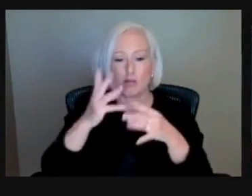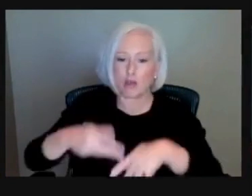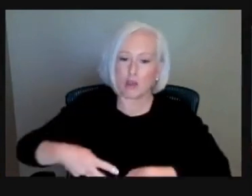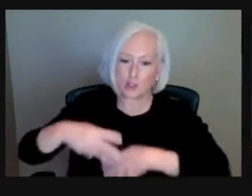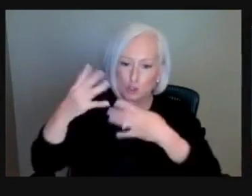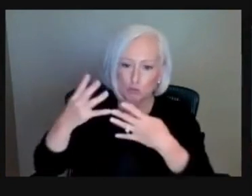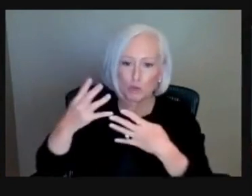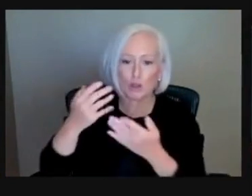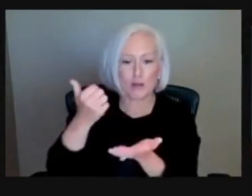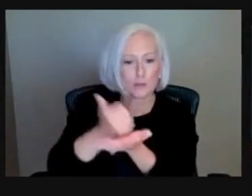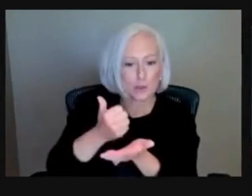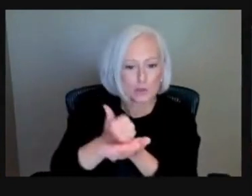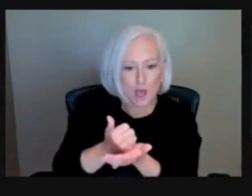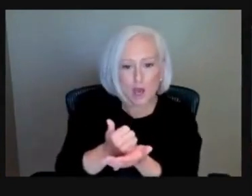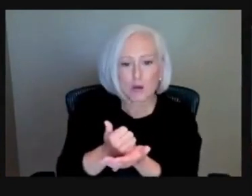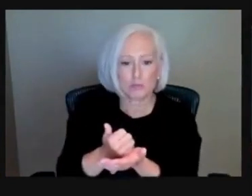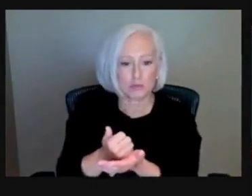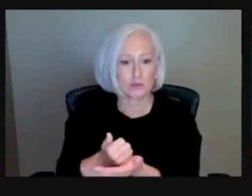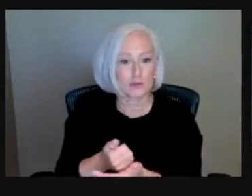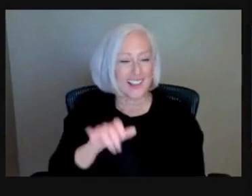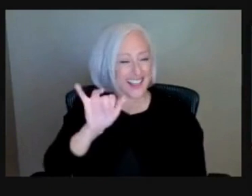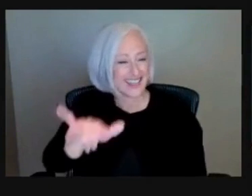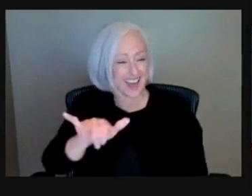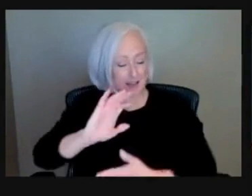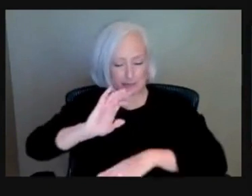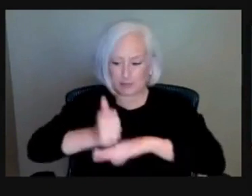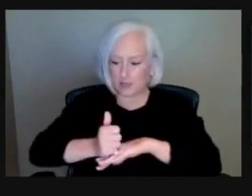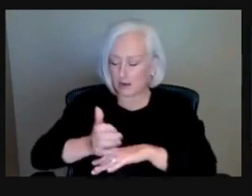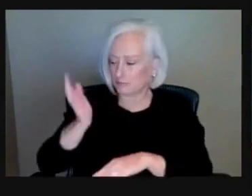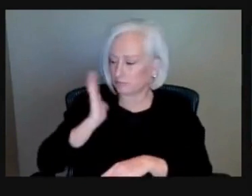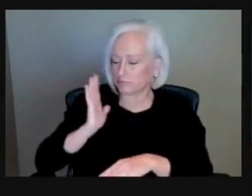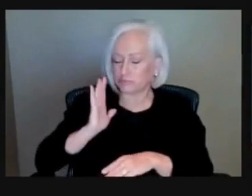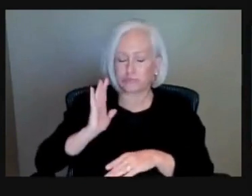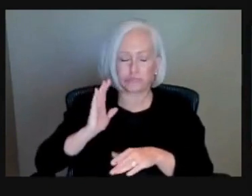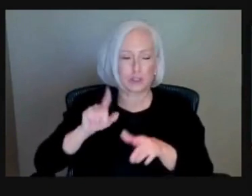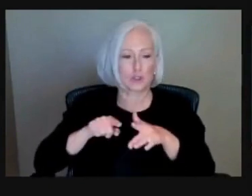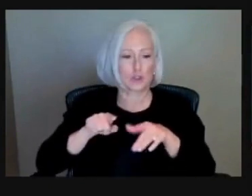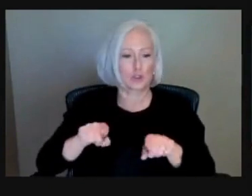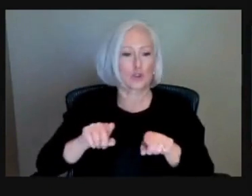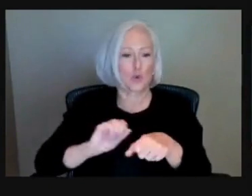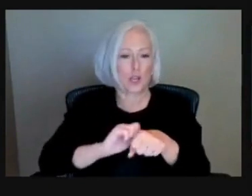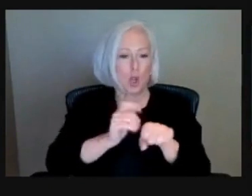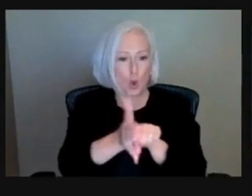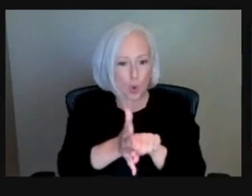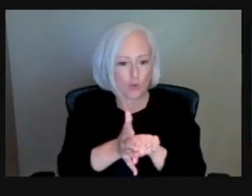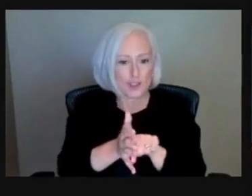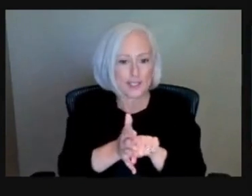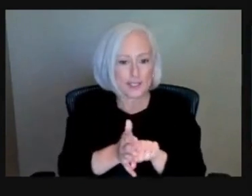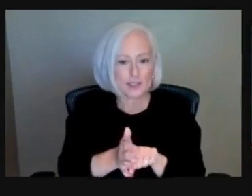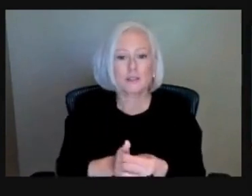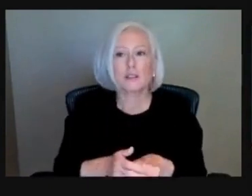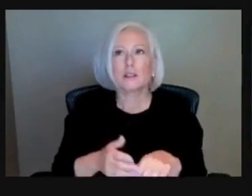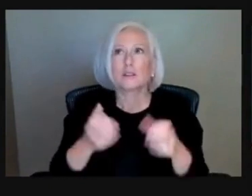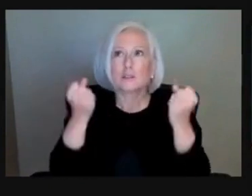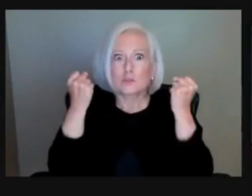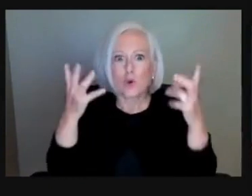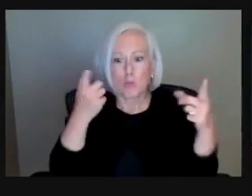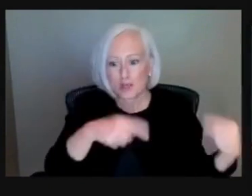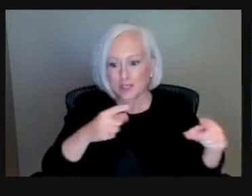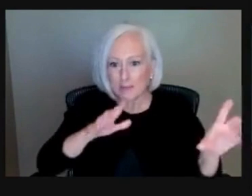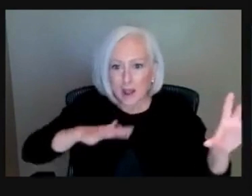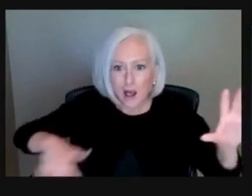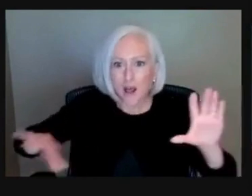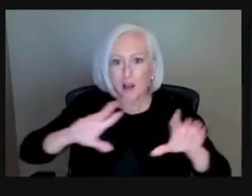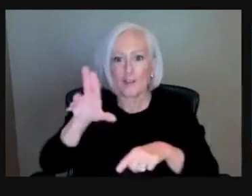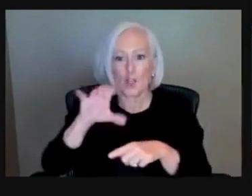the height of COVID because there was so much going on with what was out there, what was available. So they kind of put it all together in one single